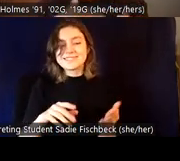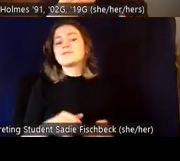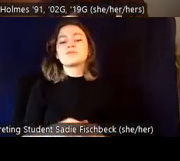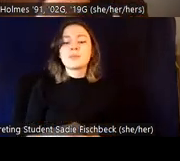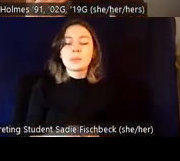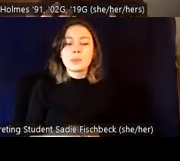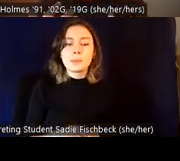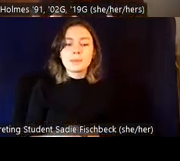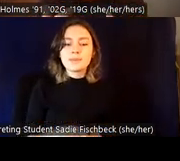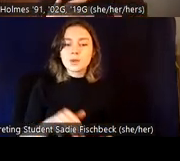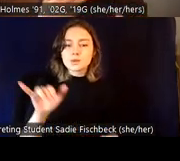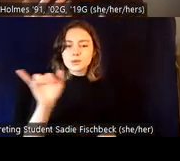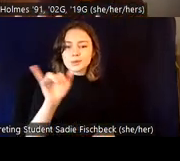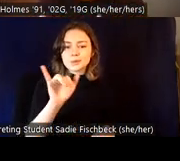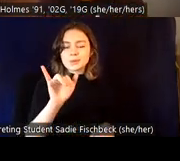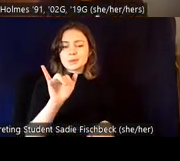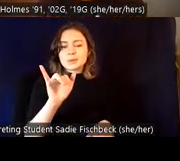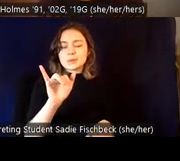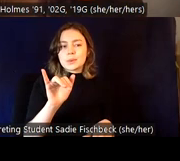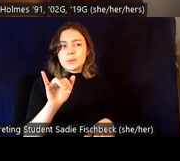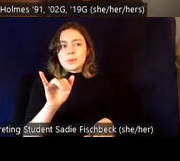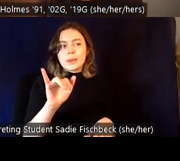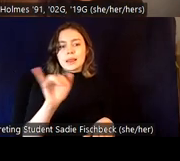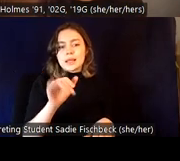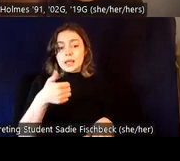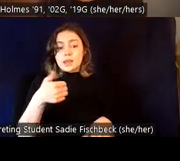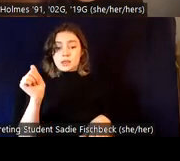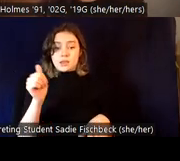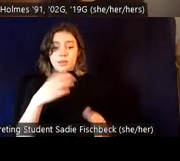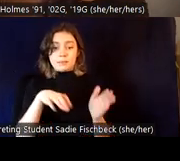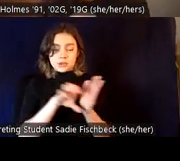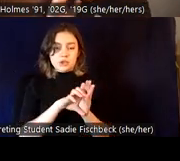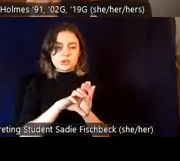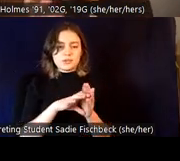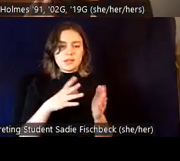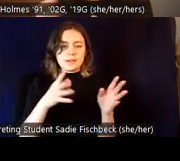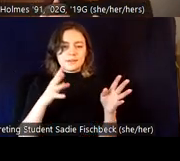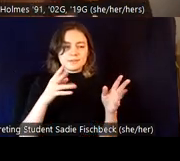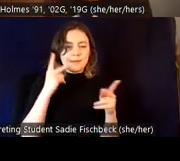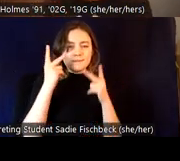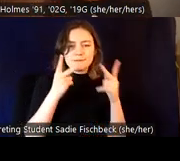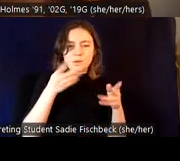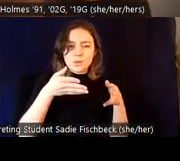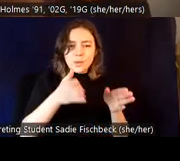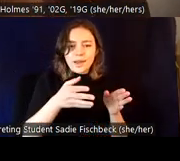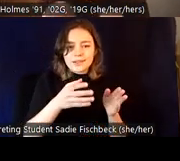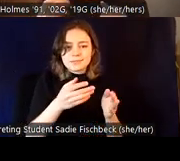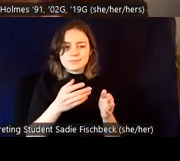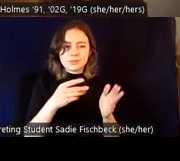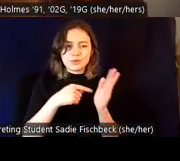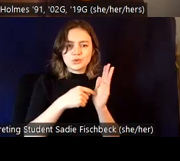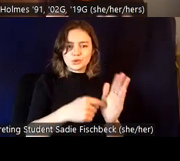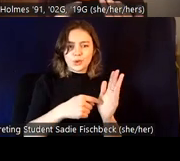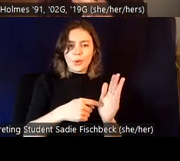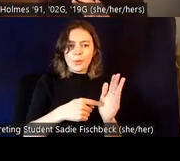prevent, presents another sort of graphic way, visual way of representing these four different categories, right? We're